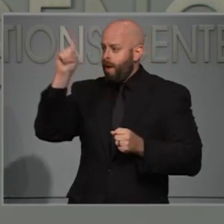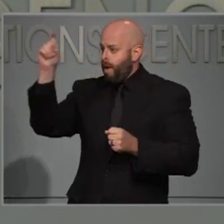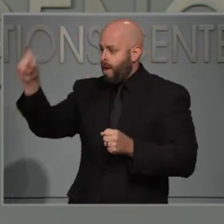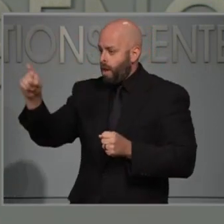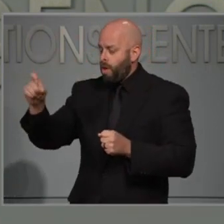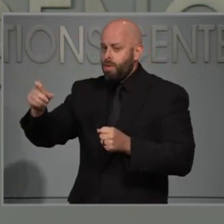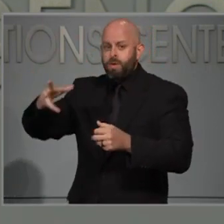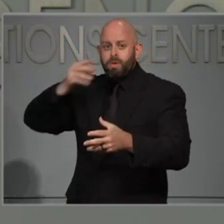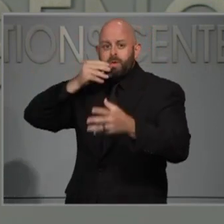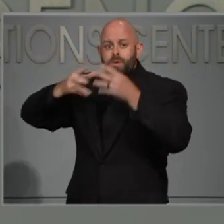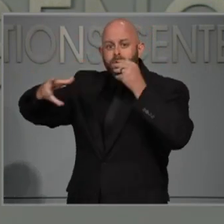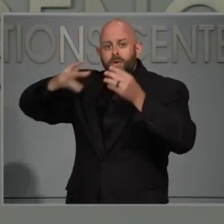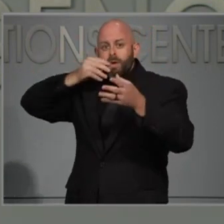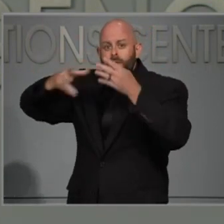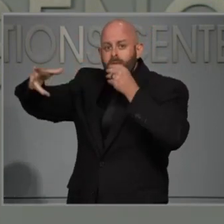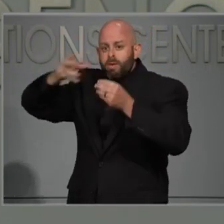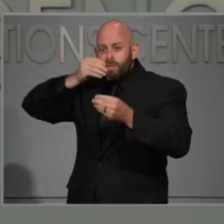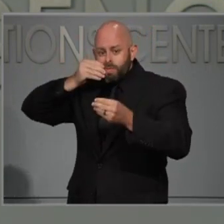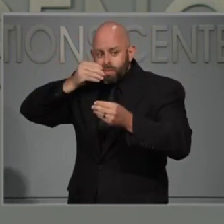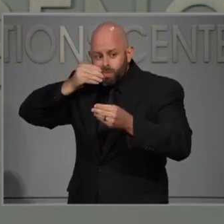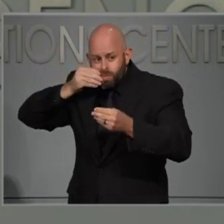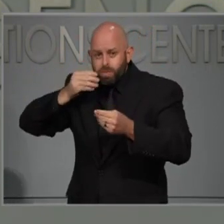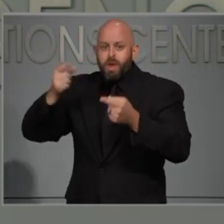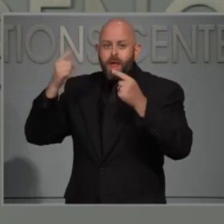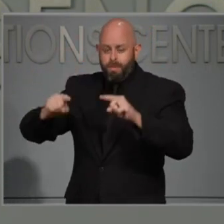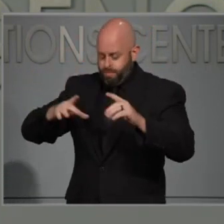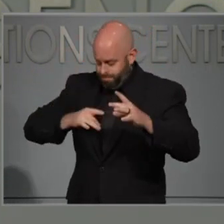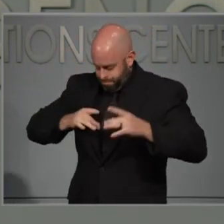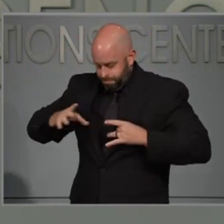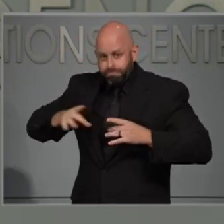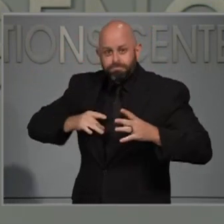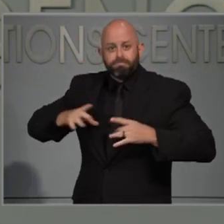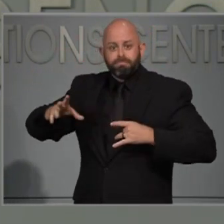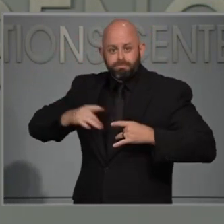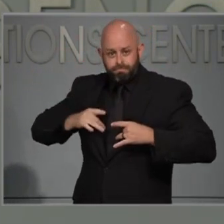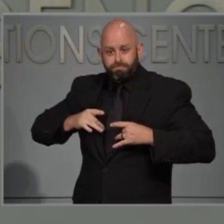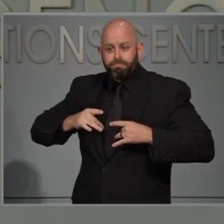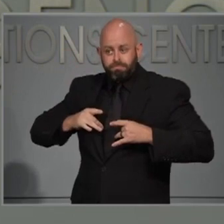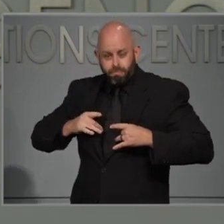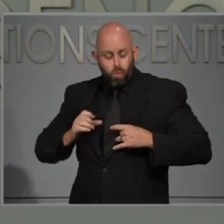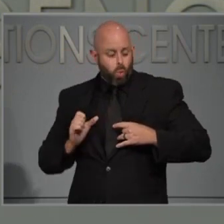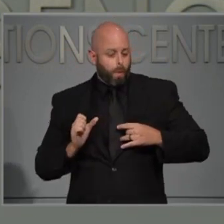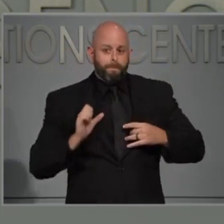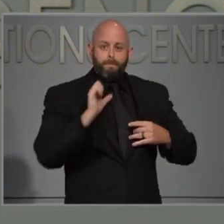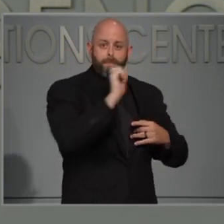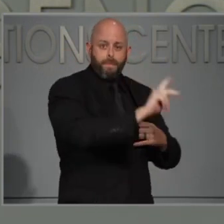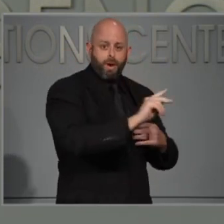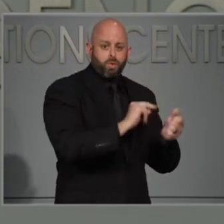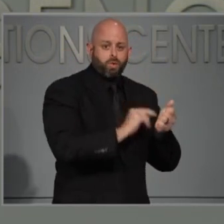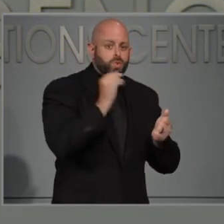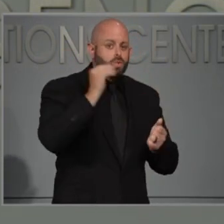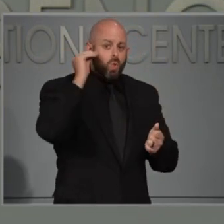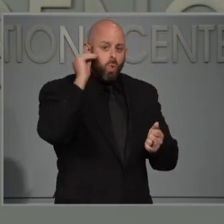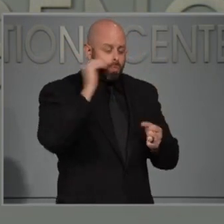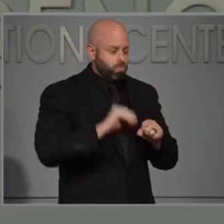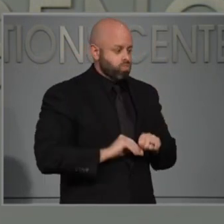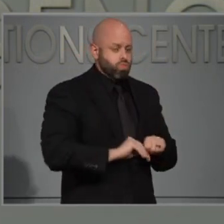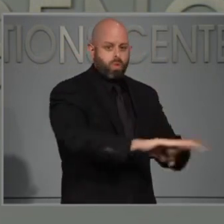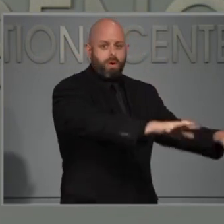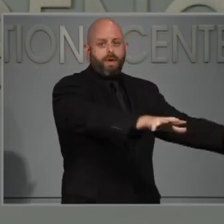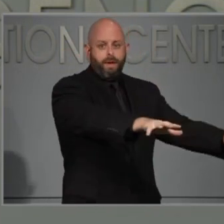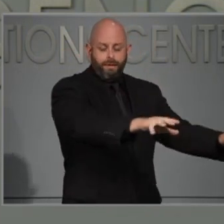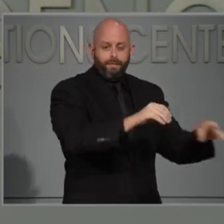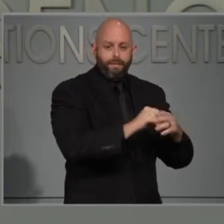And then they bring that virus to those long-term care facilities. And, yes, we want to do testing because that is really important because you can often